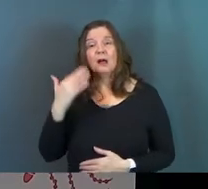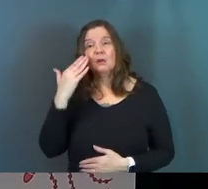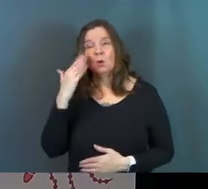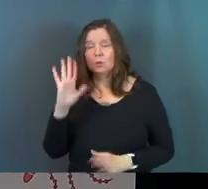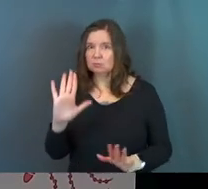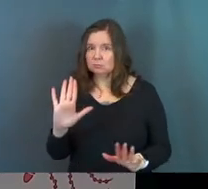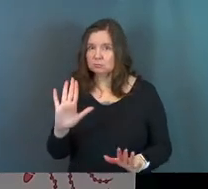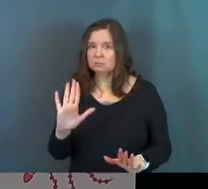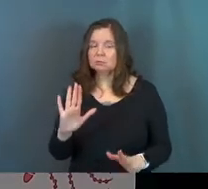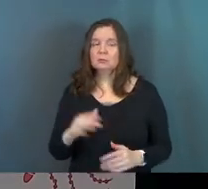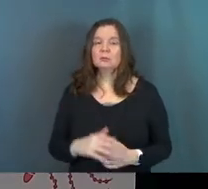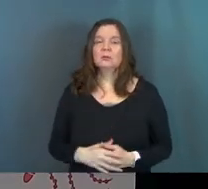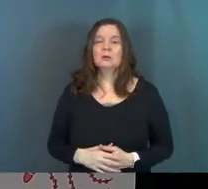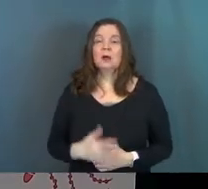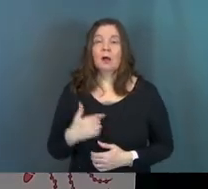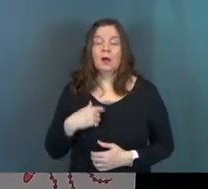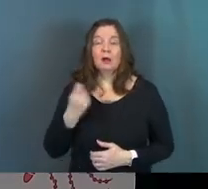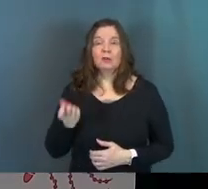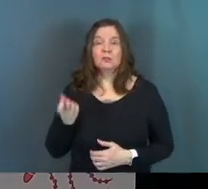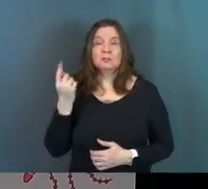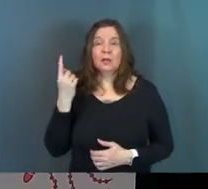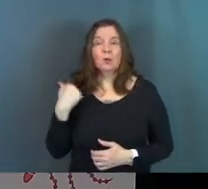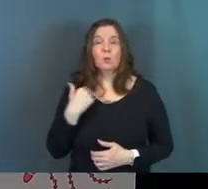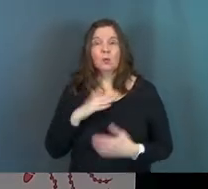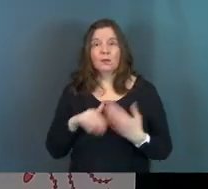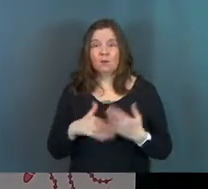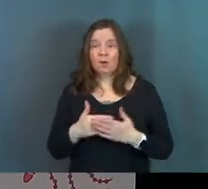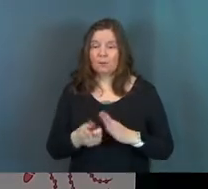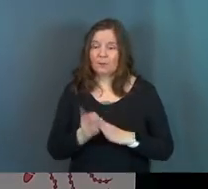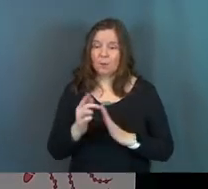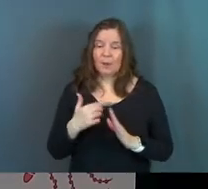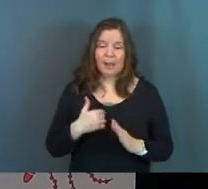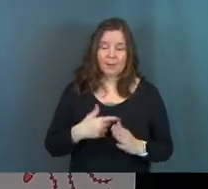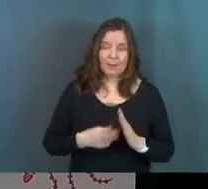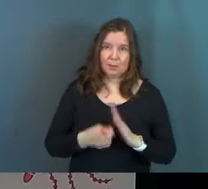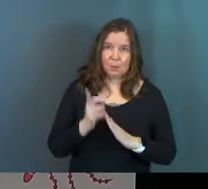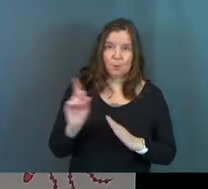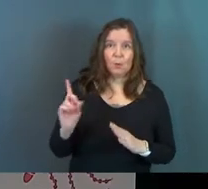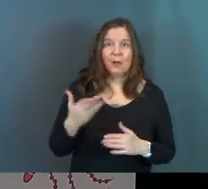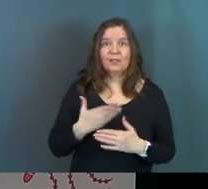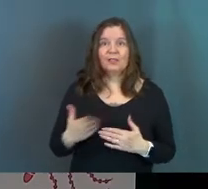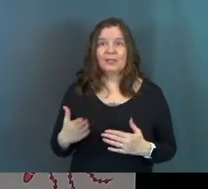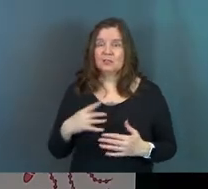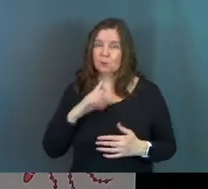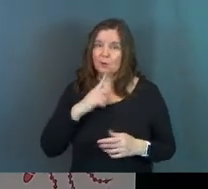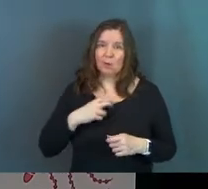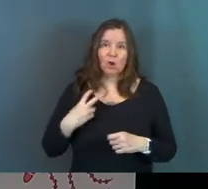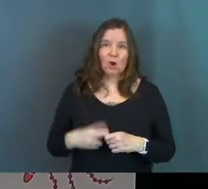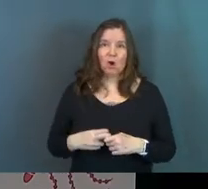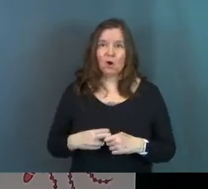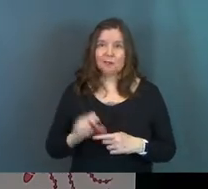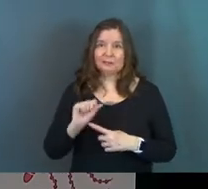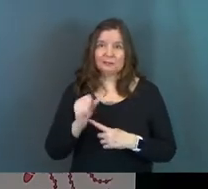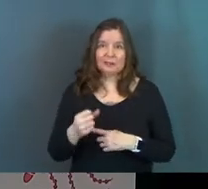know, don't get me wrong. Okay. I understand. We've all been in moments. I've been in moments where things have been really hard. The circumstance is tough.